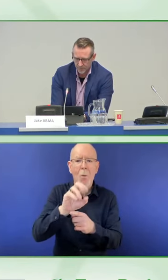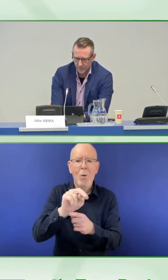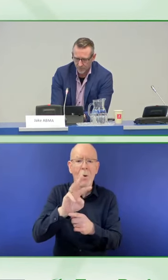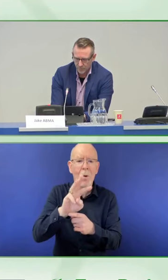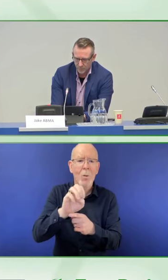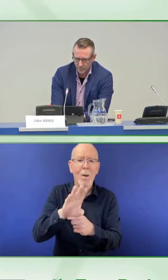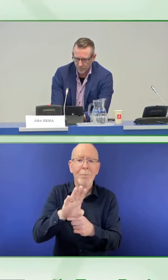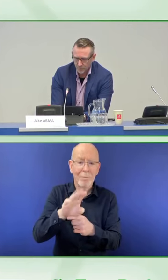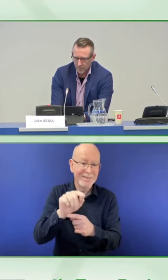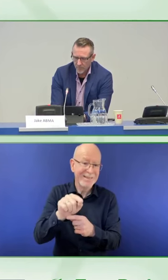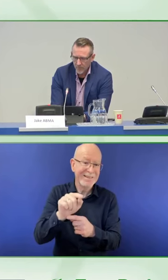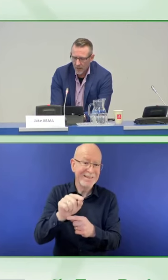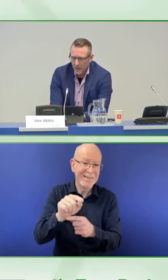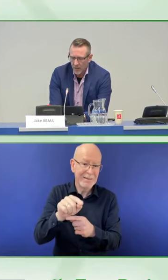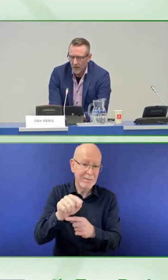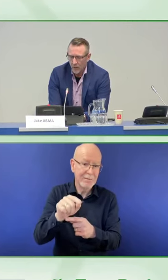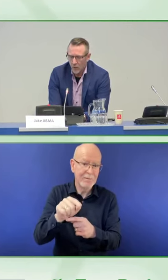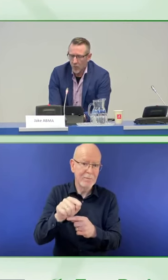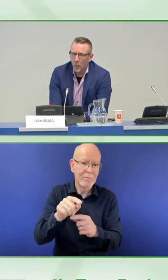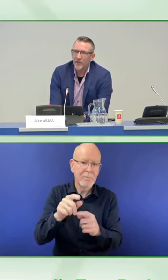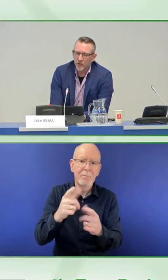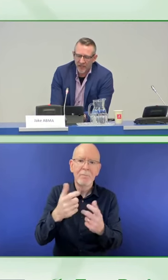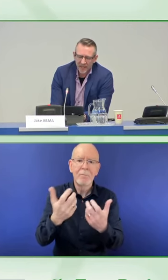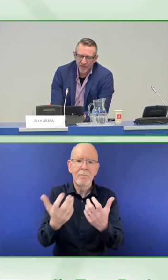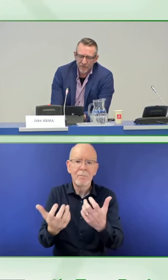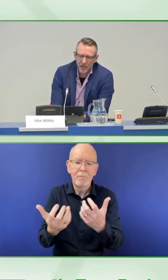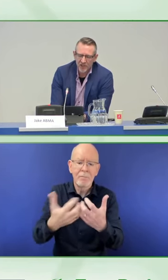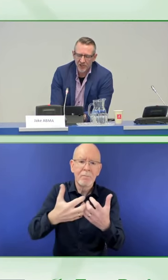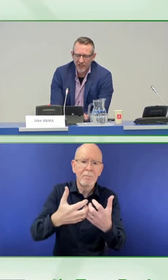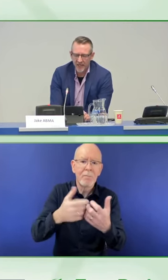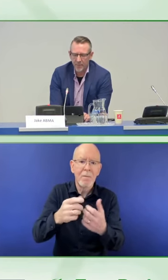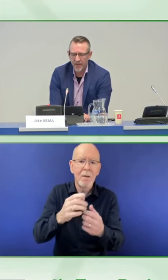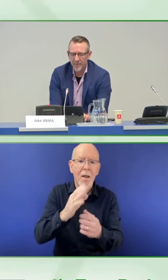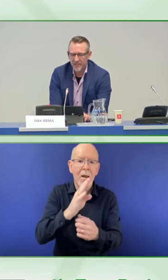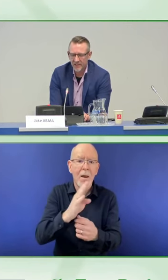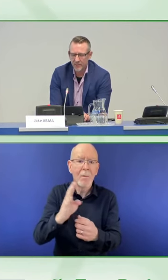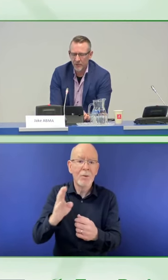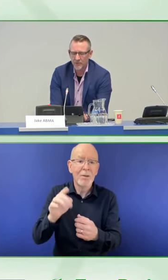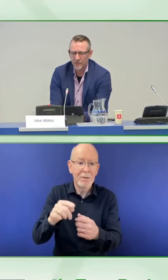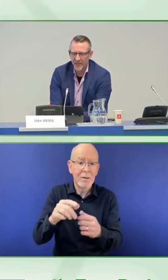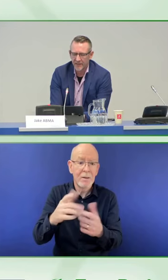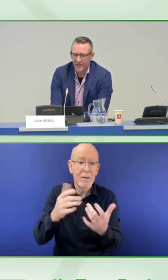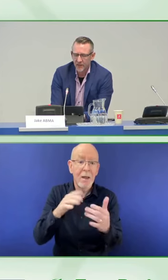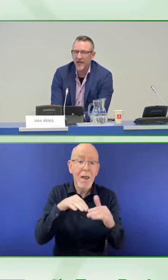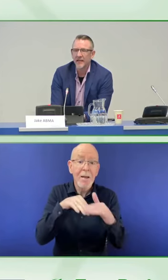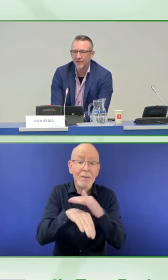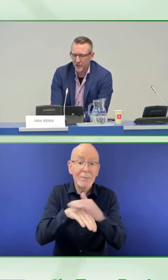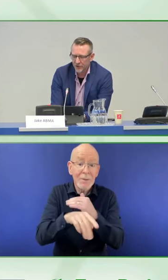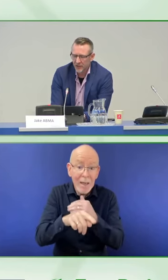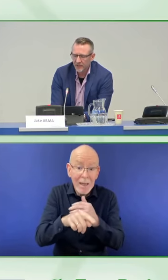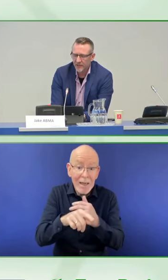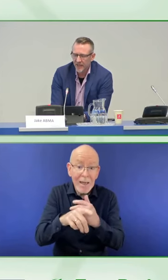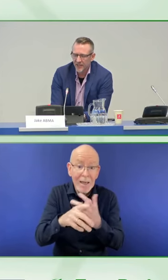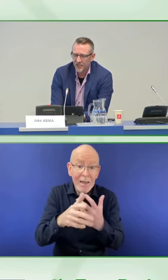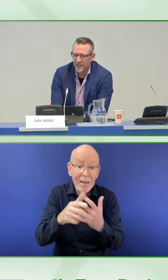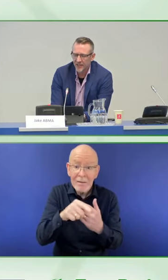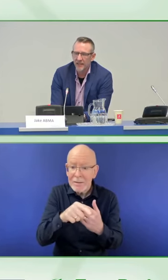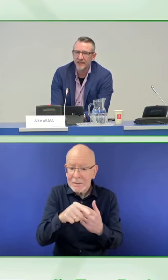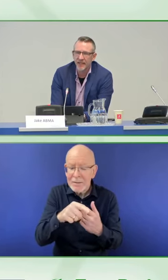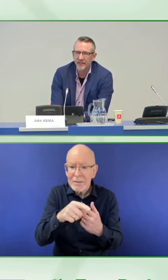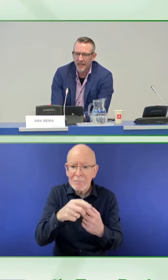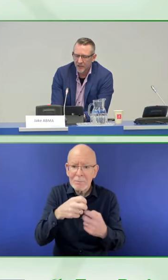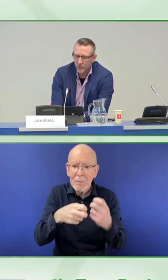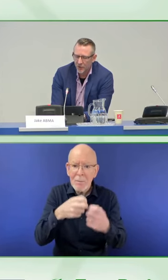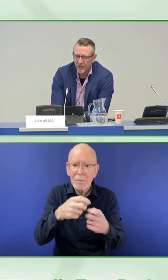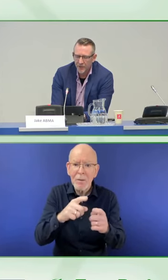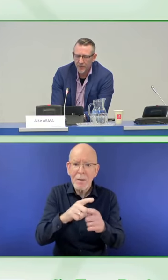where collective tasks in the payment system come together, I have started and chair